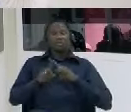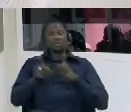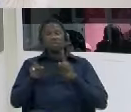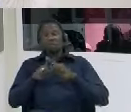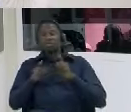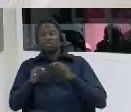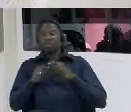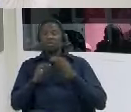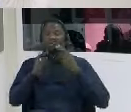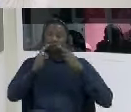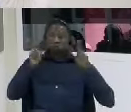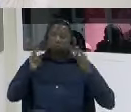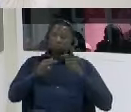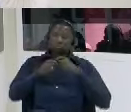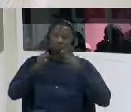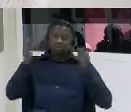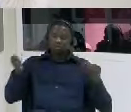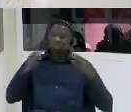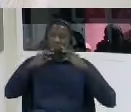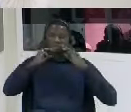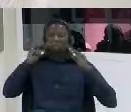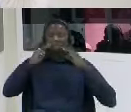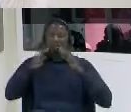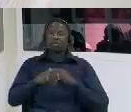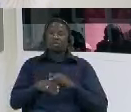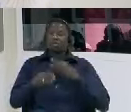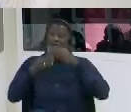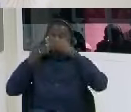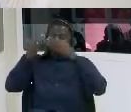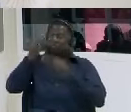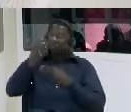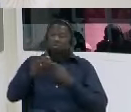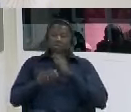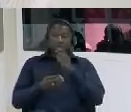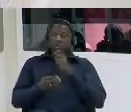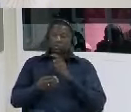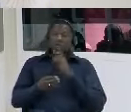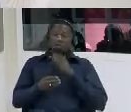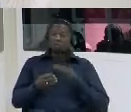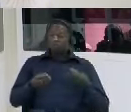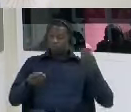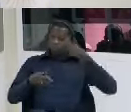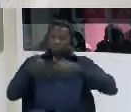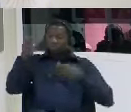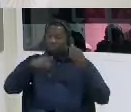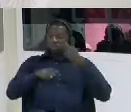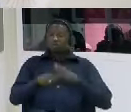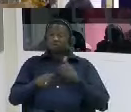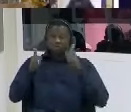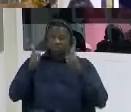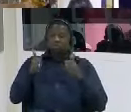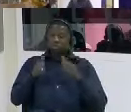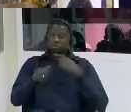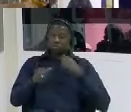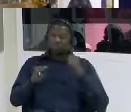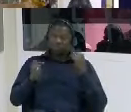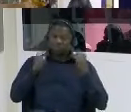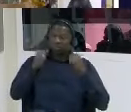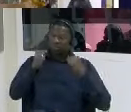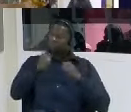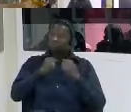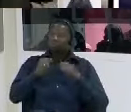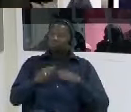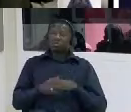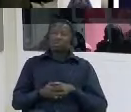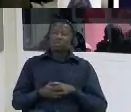all patriotic journalists who contributes immensely towards the struggle without these people it would have been